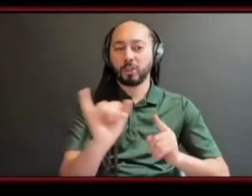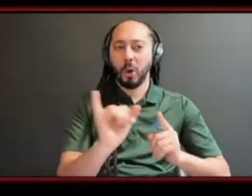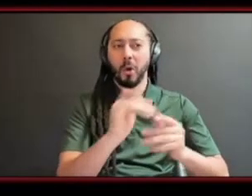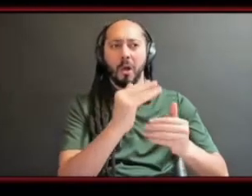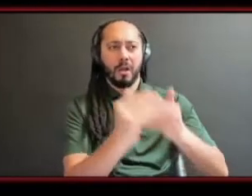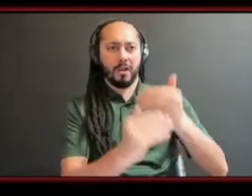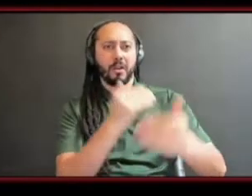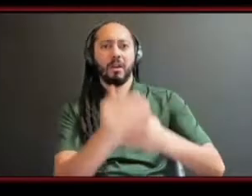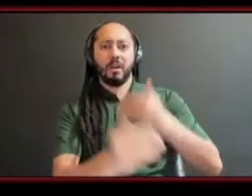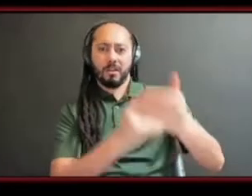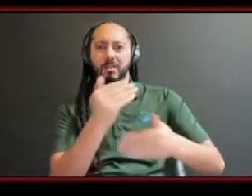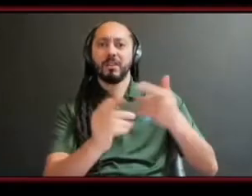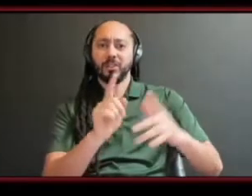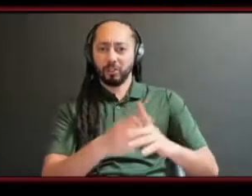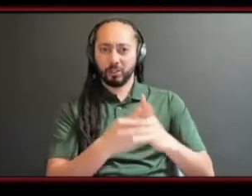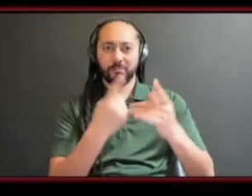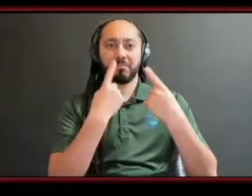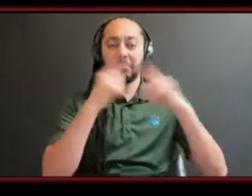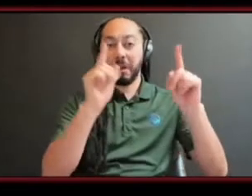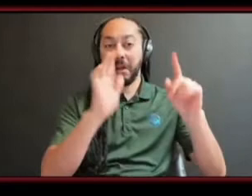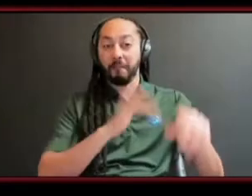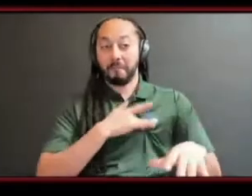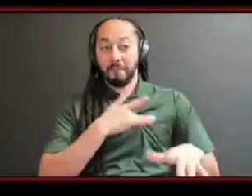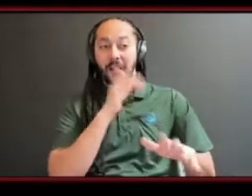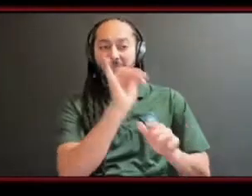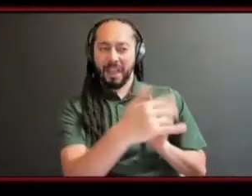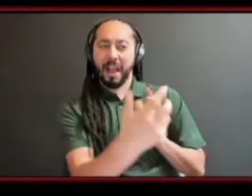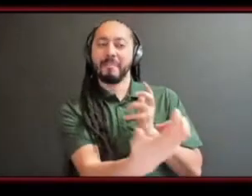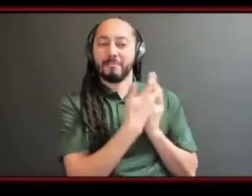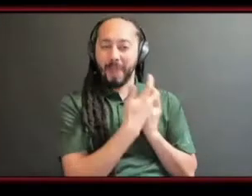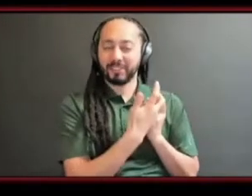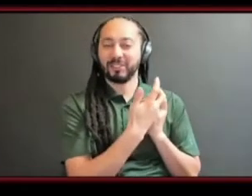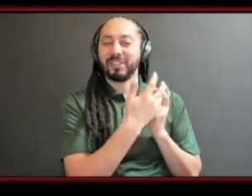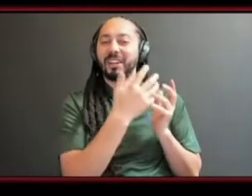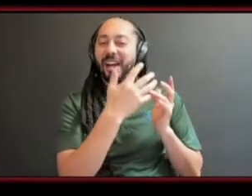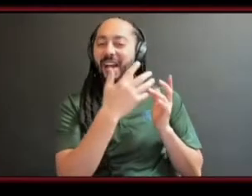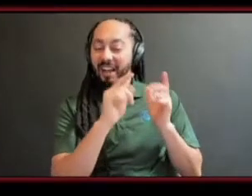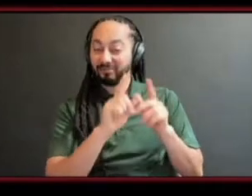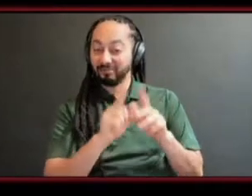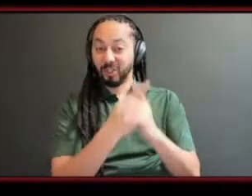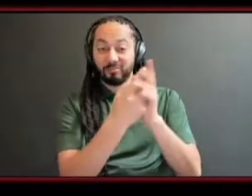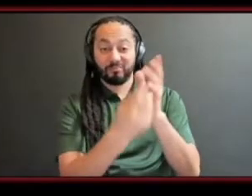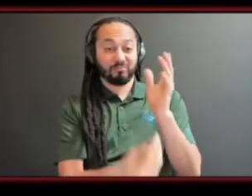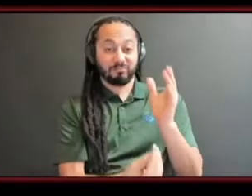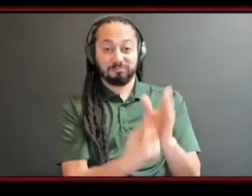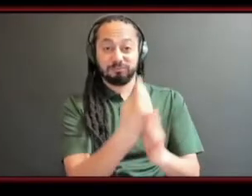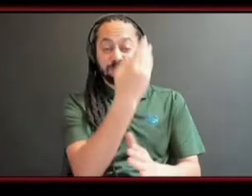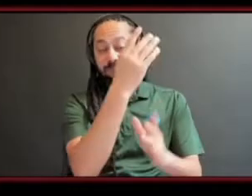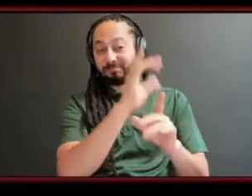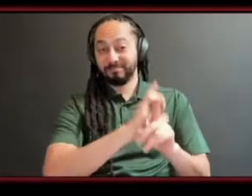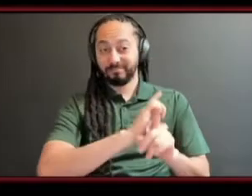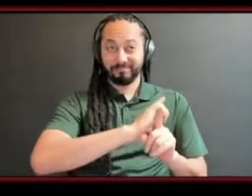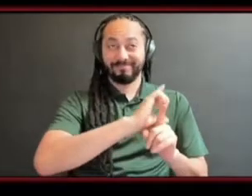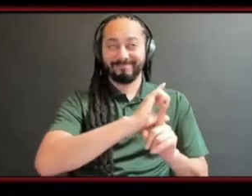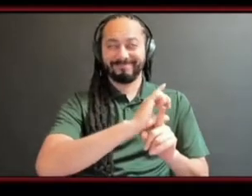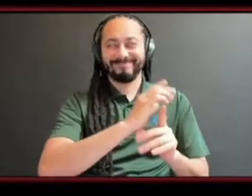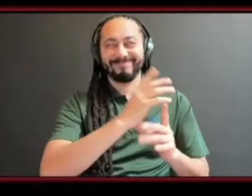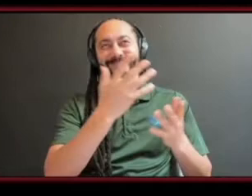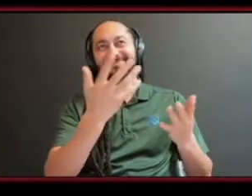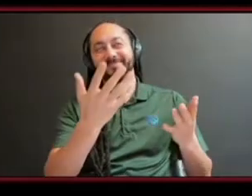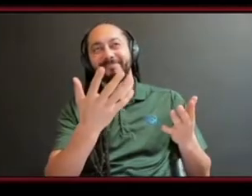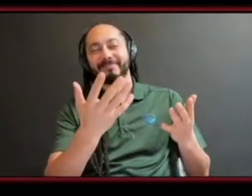then eventually it started to prosper and grow and like um would i say that